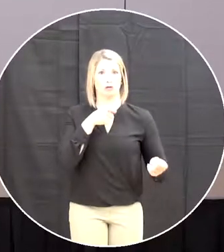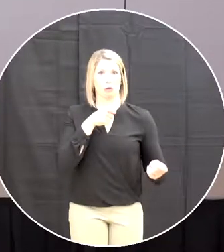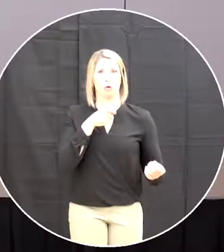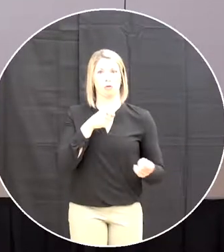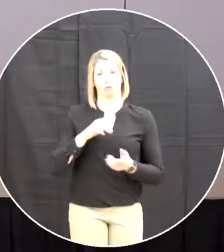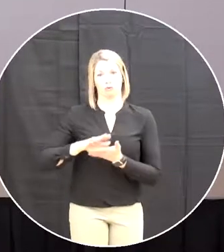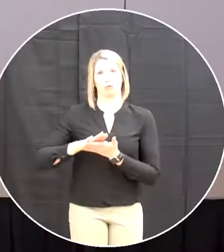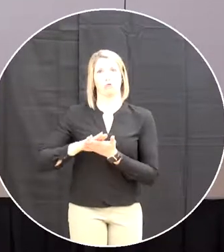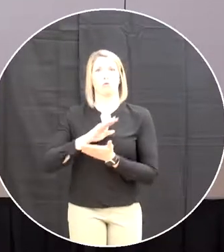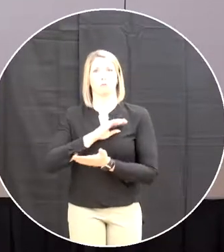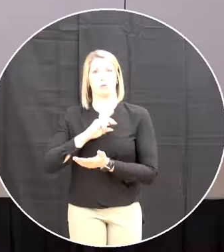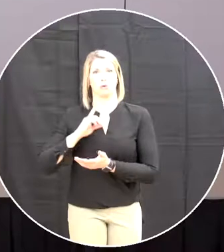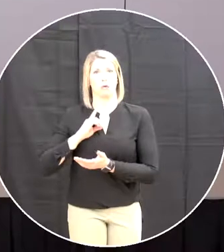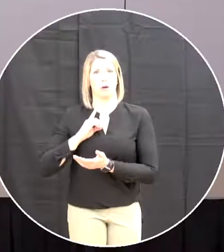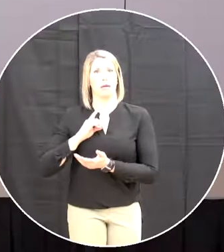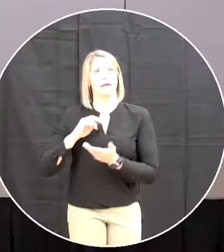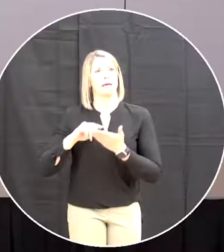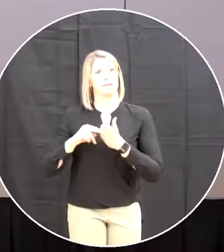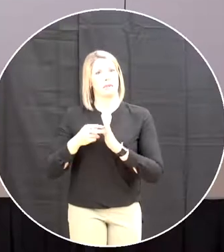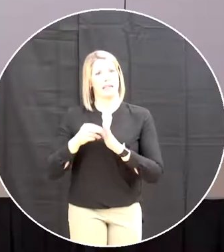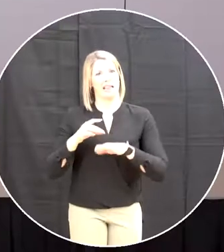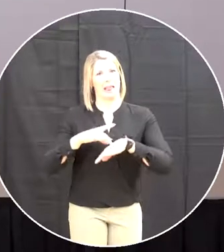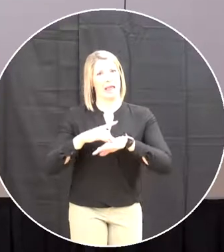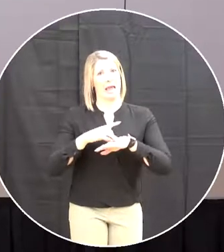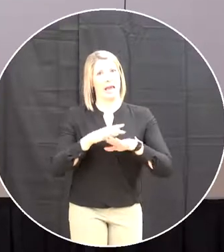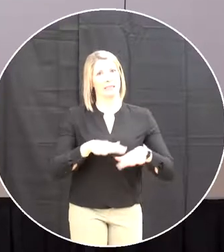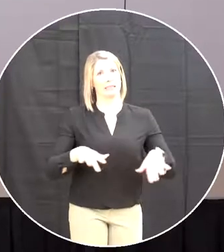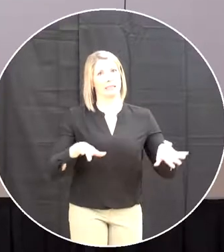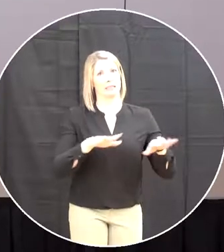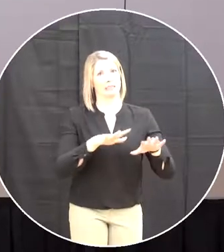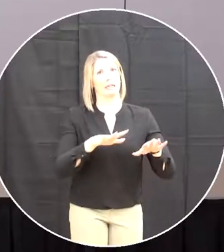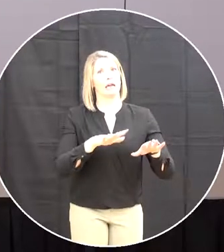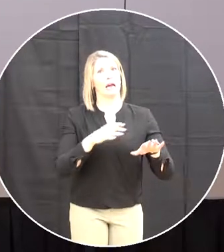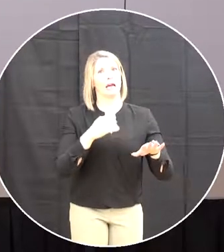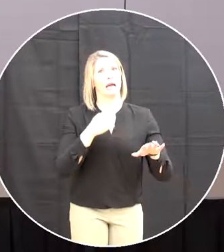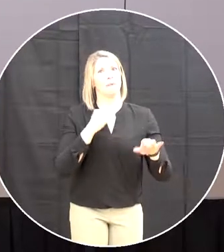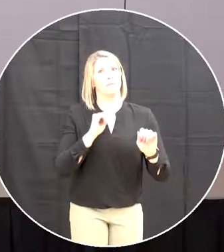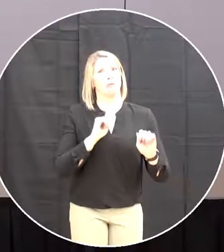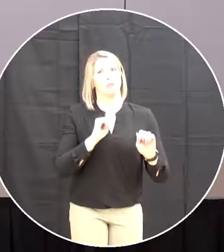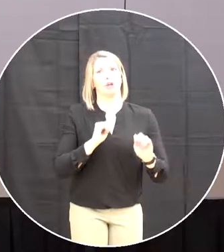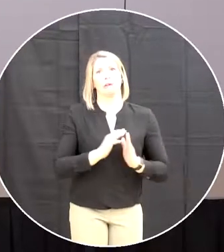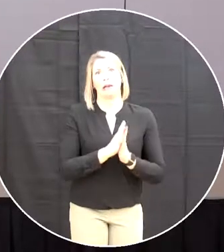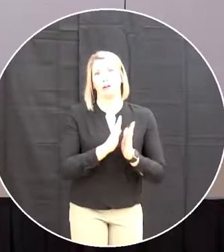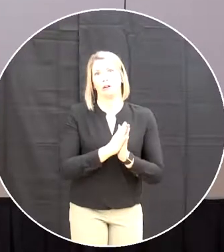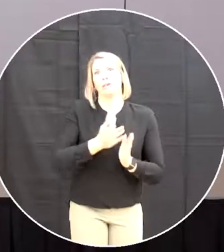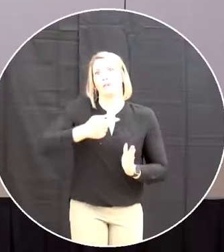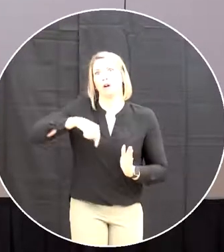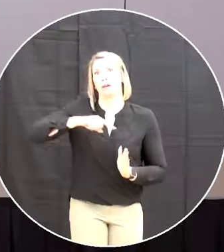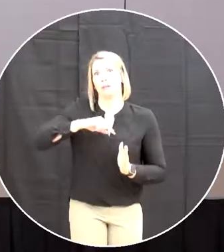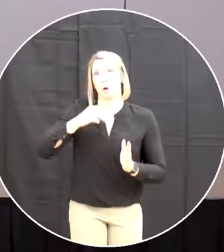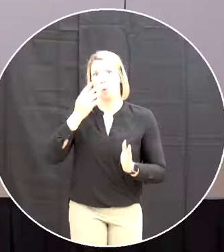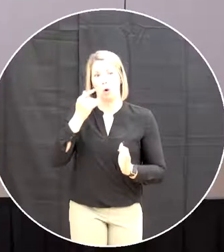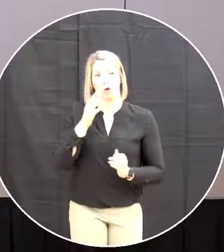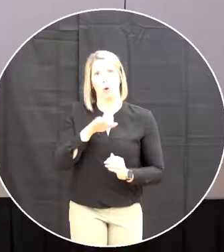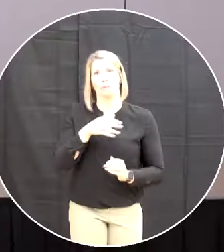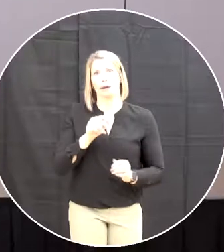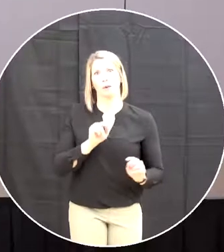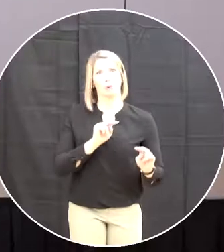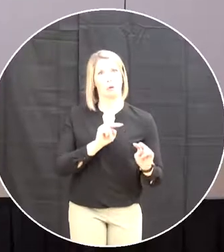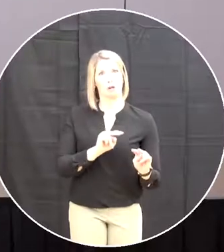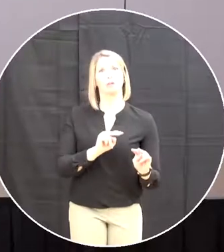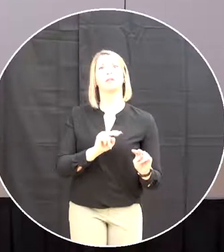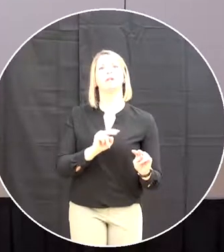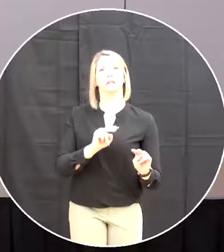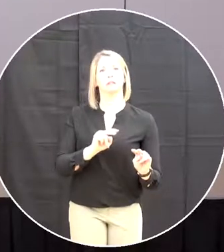therefore poses a liability to the district while providing no benefit and whereas the town of Nippers Harbor has expressed interest in acquiring the building